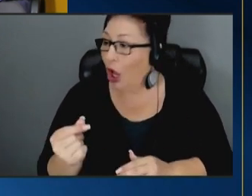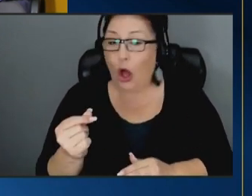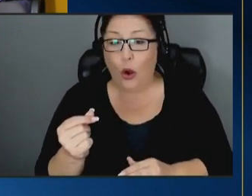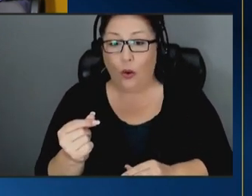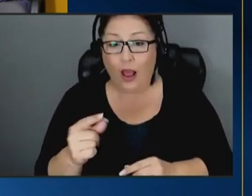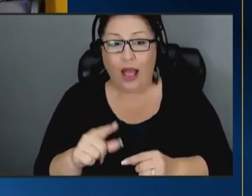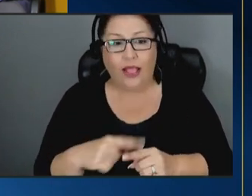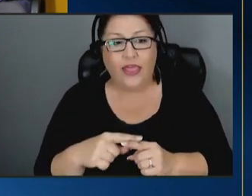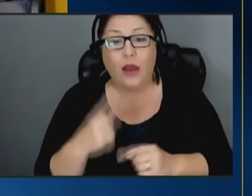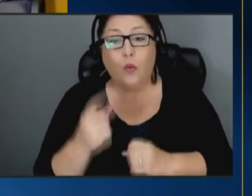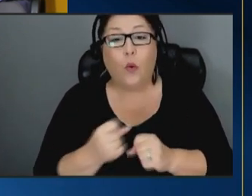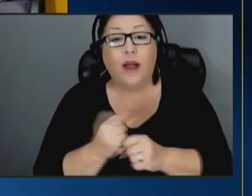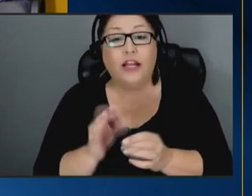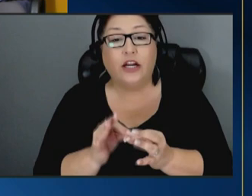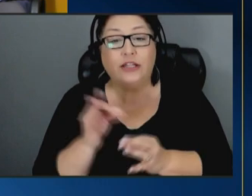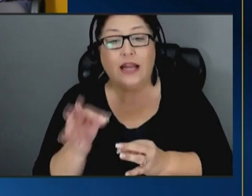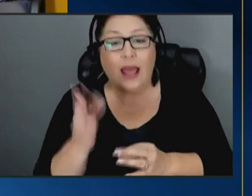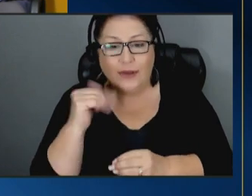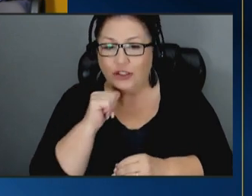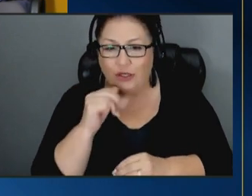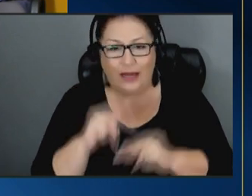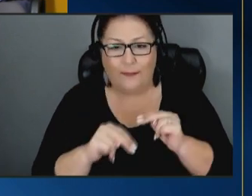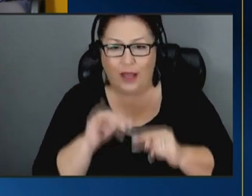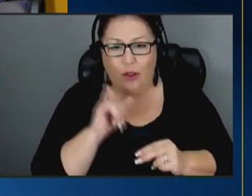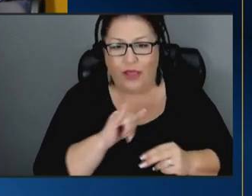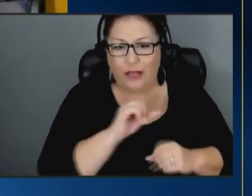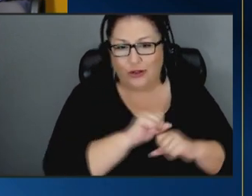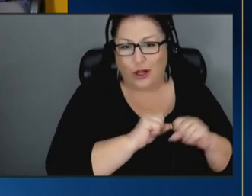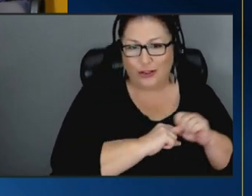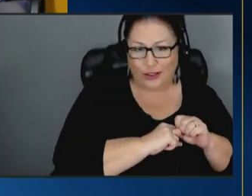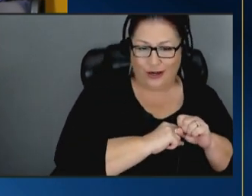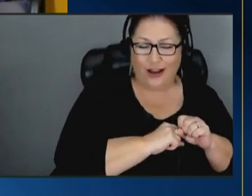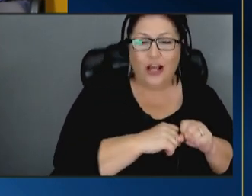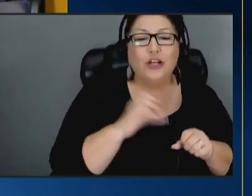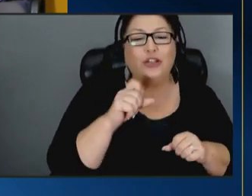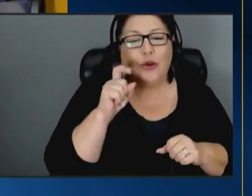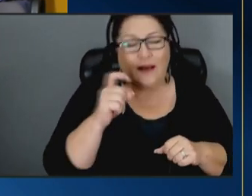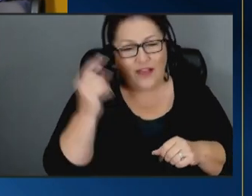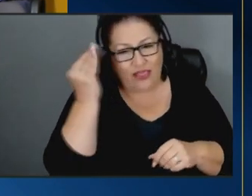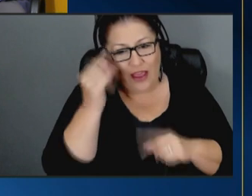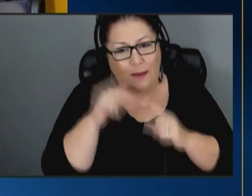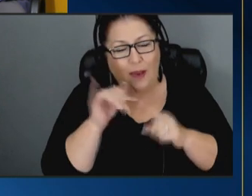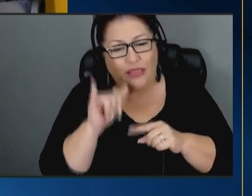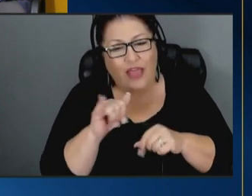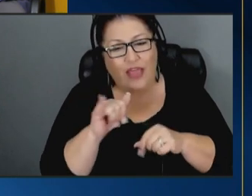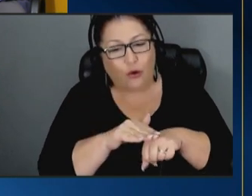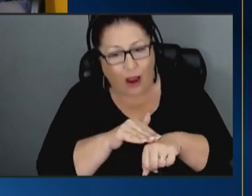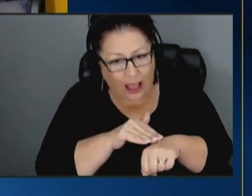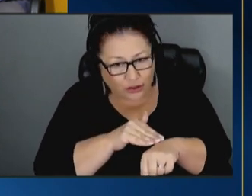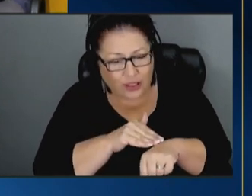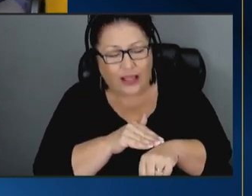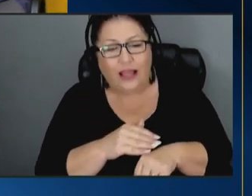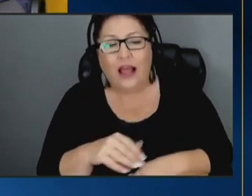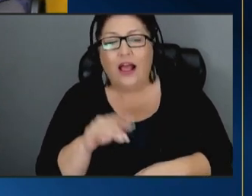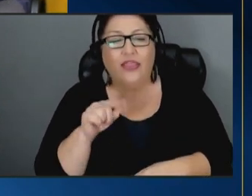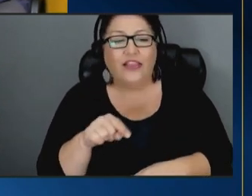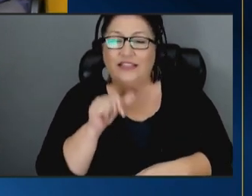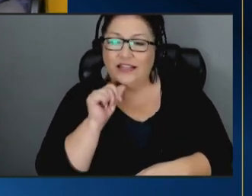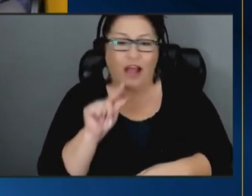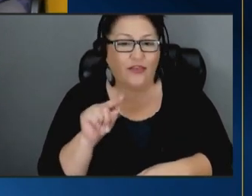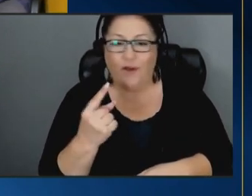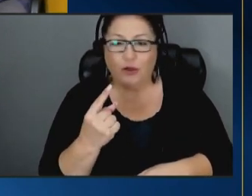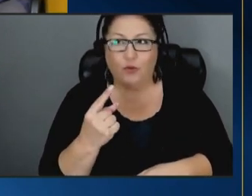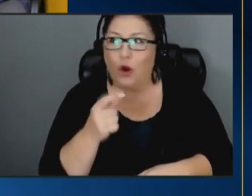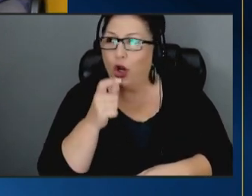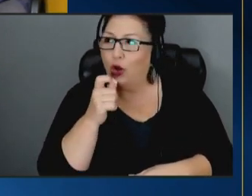delay because you didn't build infrastructure so you got to think about these things very gradually that this is not the first one that reaches the top